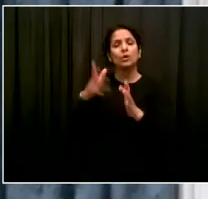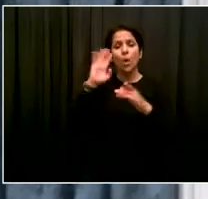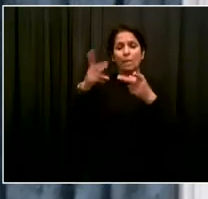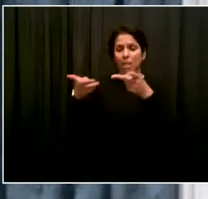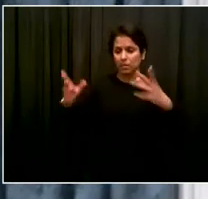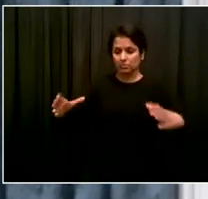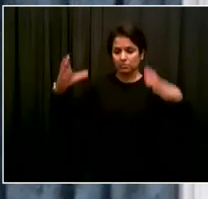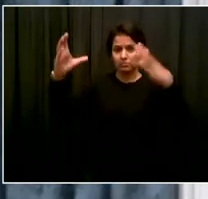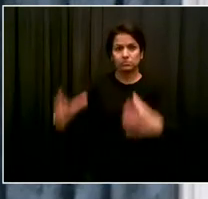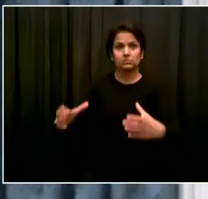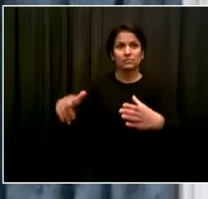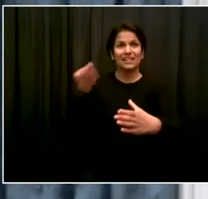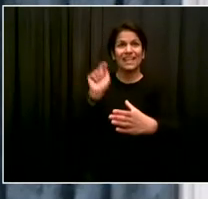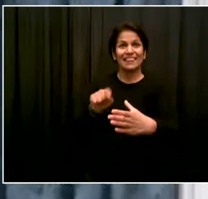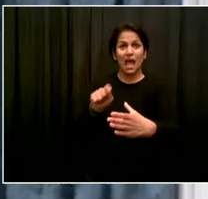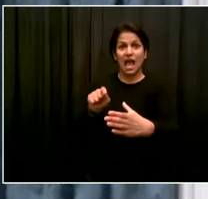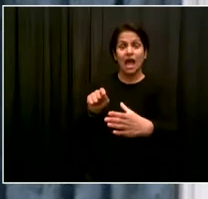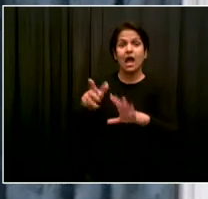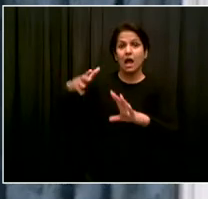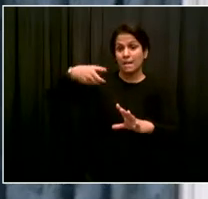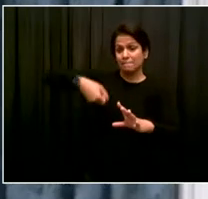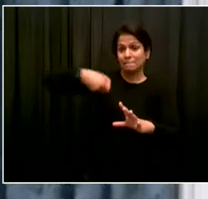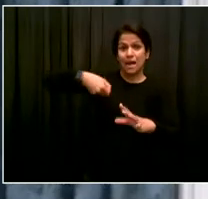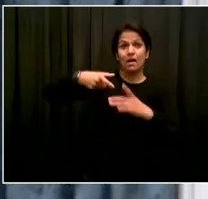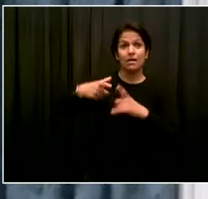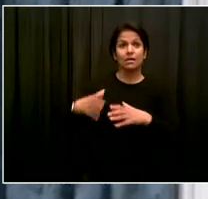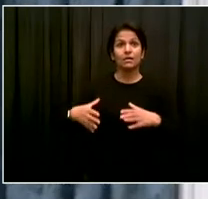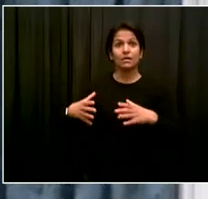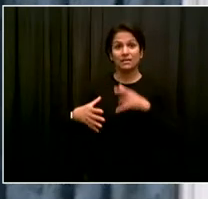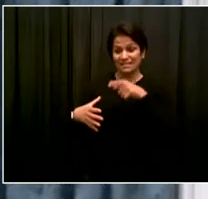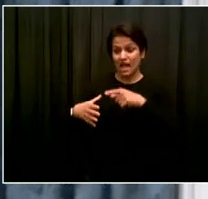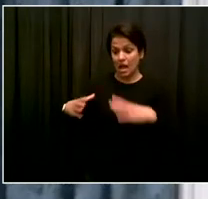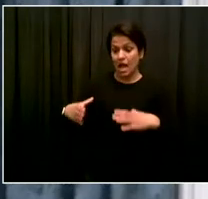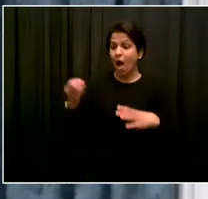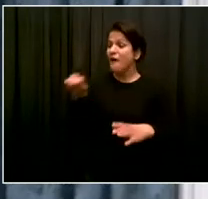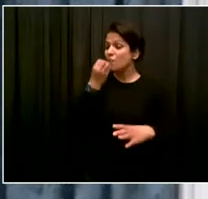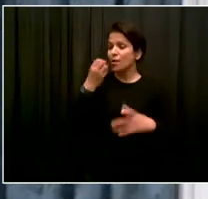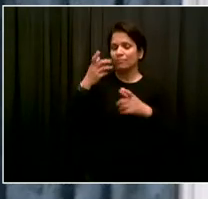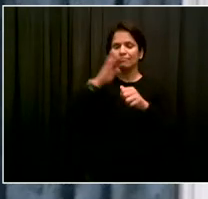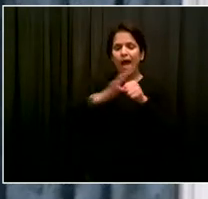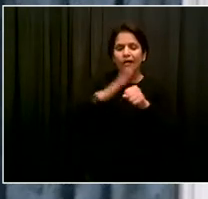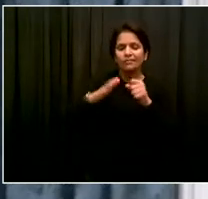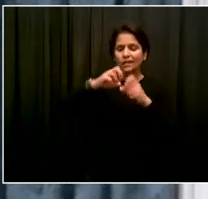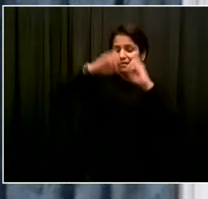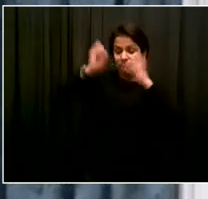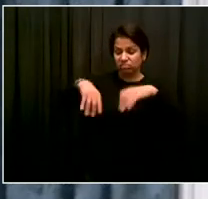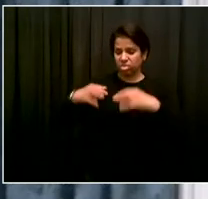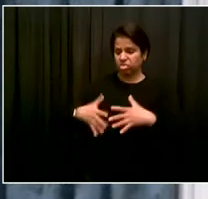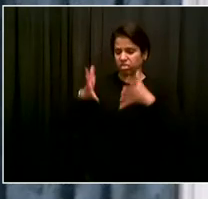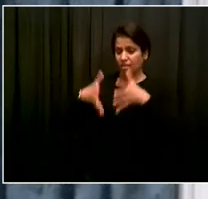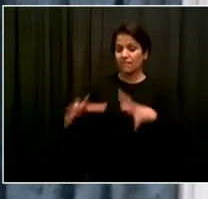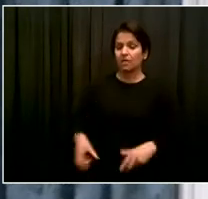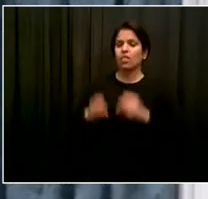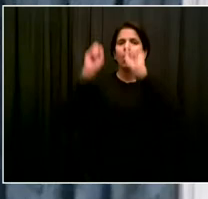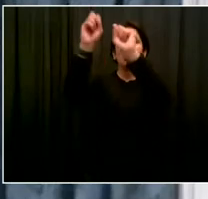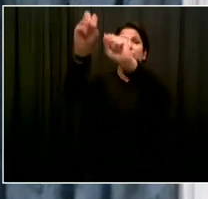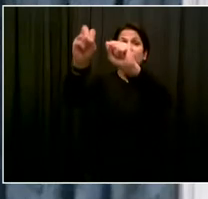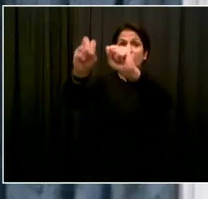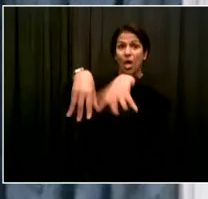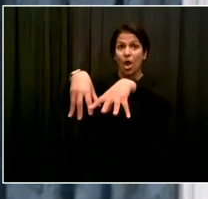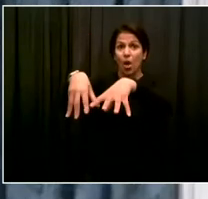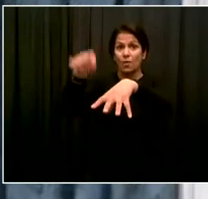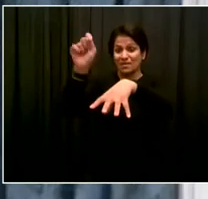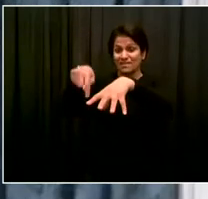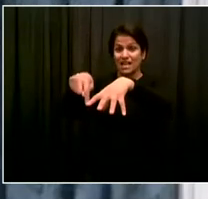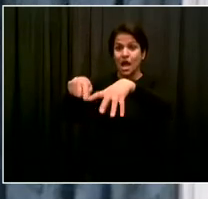voluntary program throughout the neighborhoods of the city, will grow by double. We currently have over 100 sites and we're excited to say